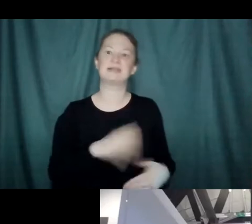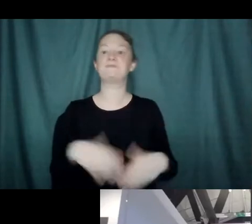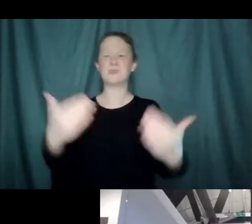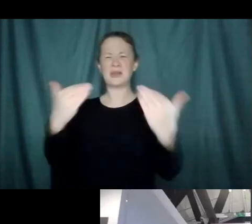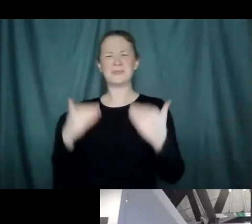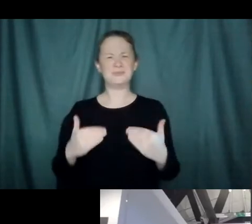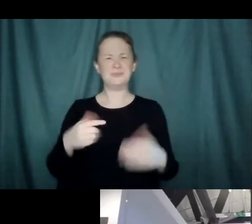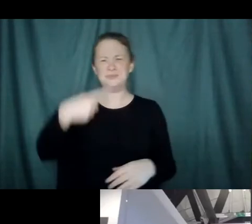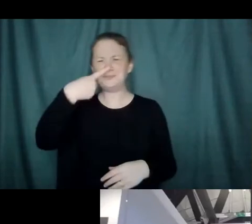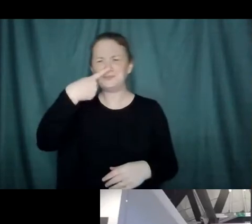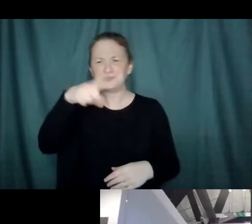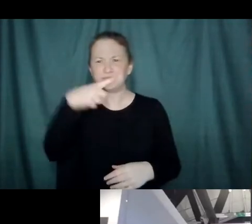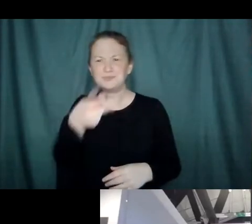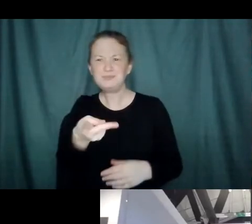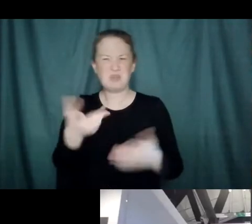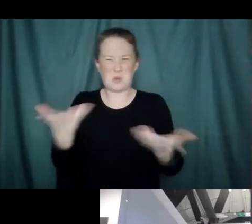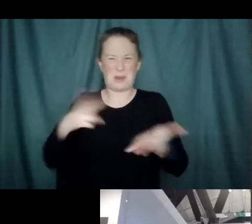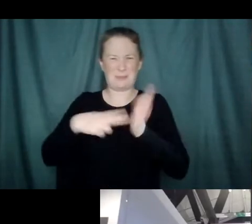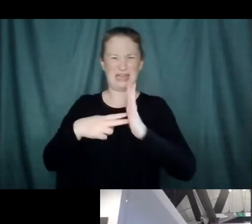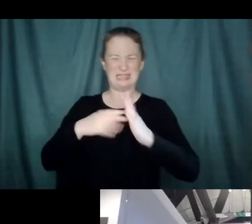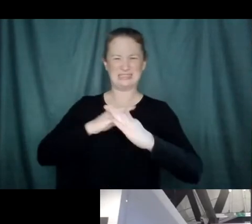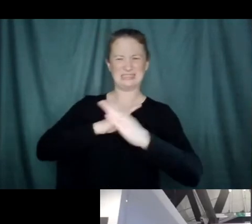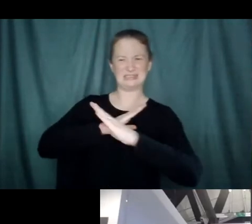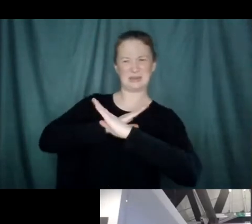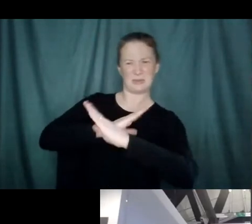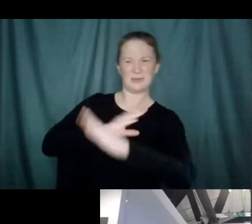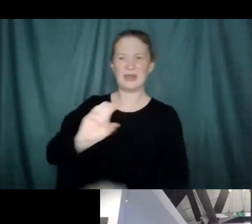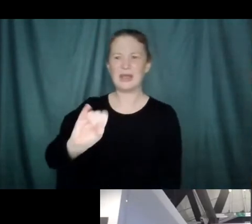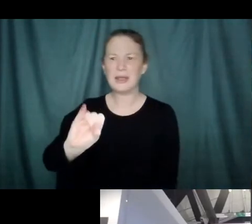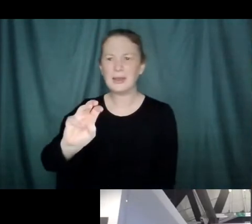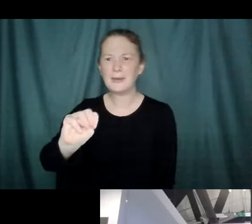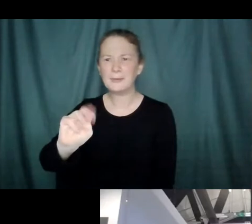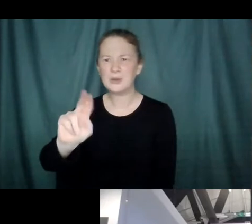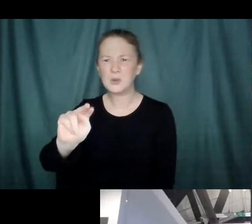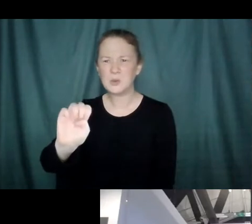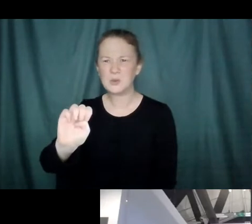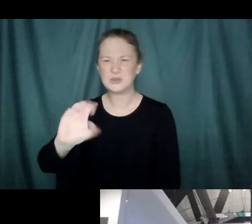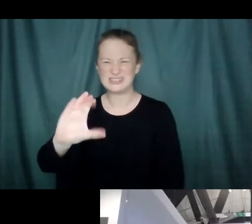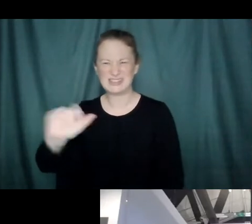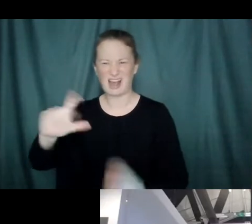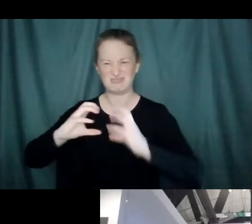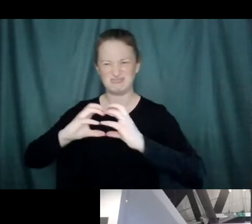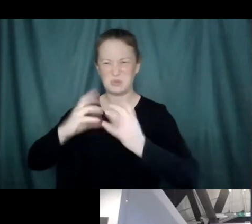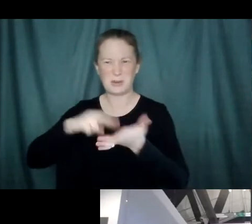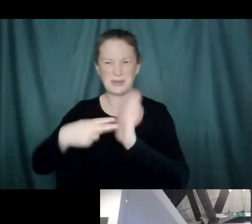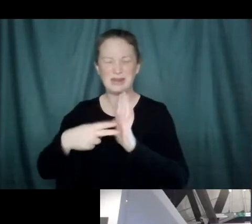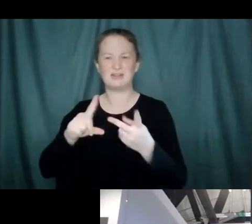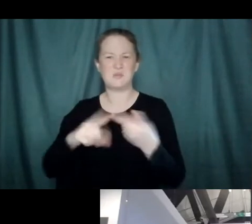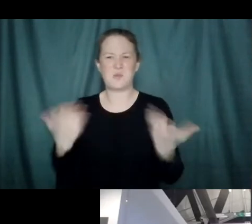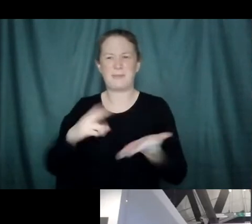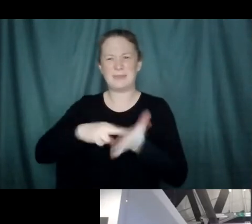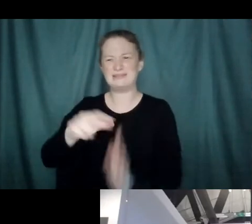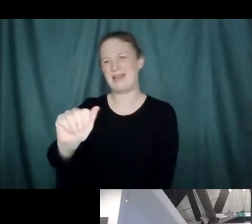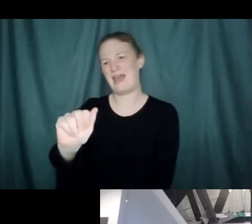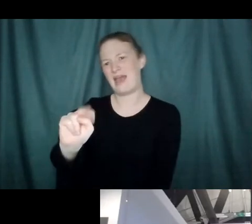primer, like, what is an immune cell? What is an antibody, and how does this all work to help keep us safe